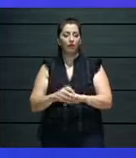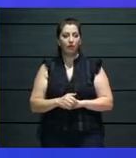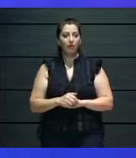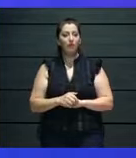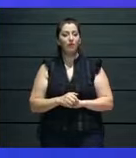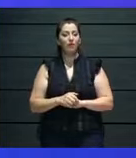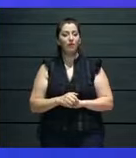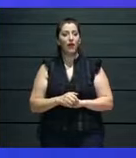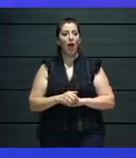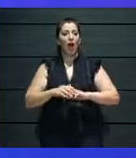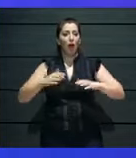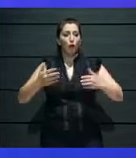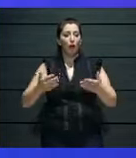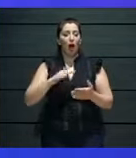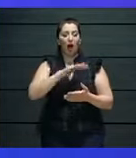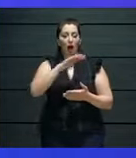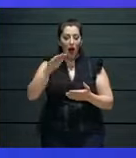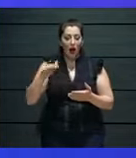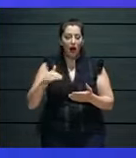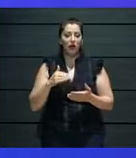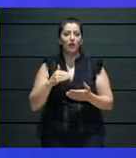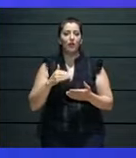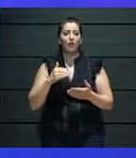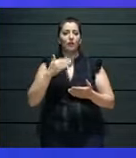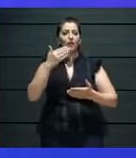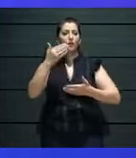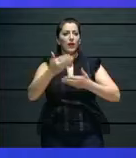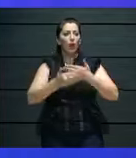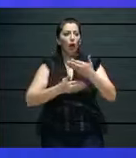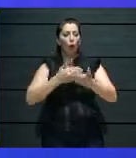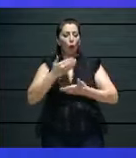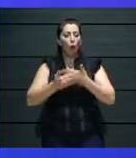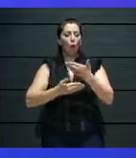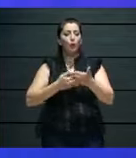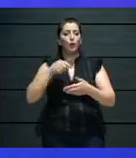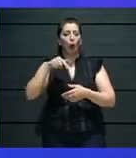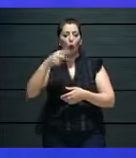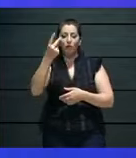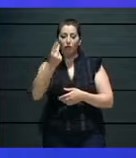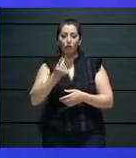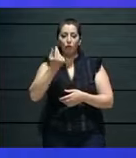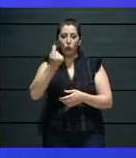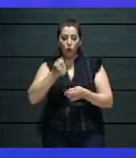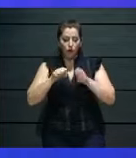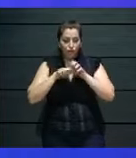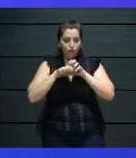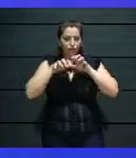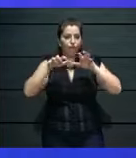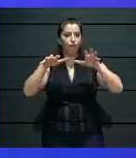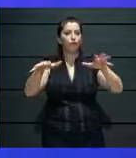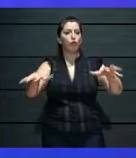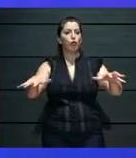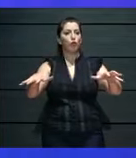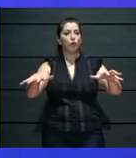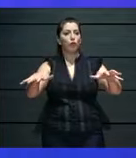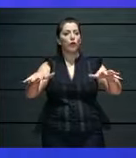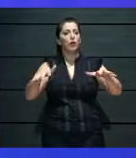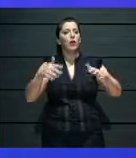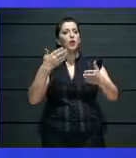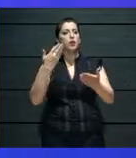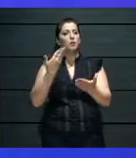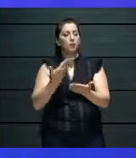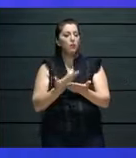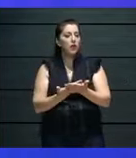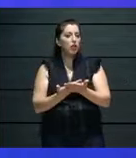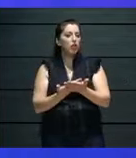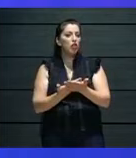dispersers of public money, need to channel financial resources to ensure that